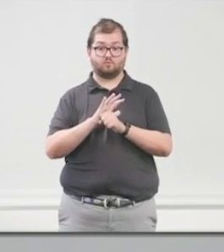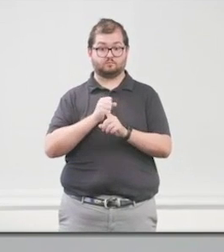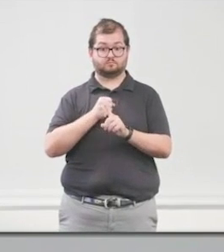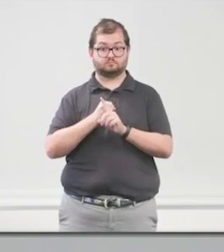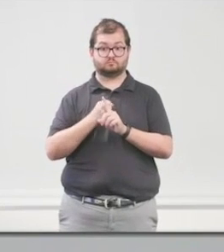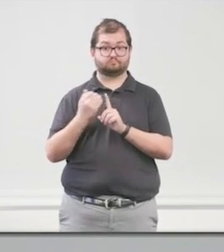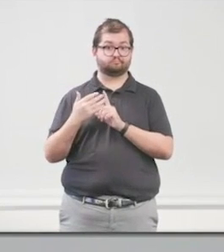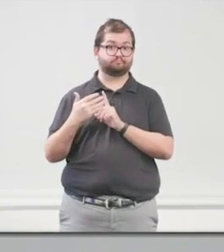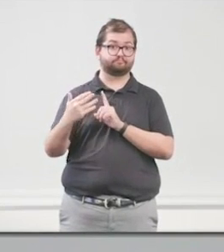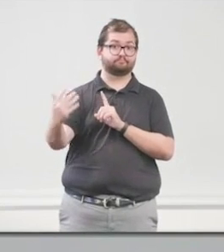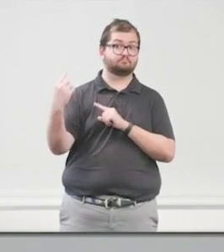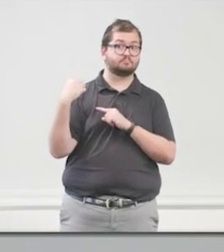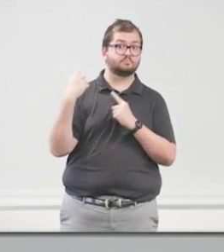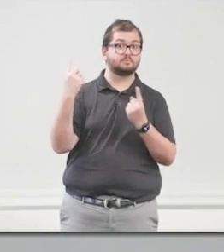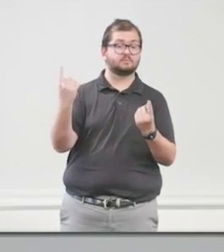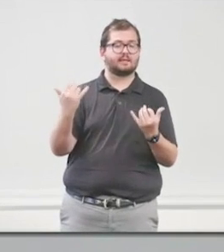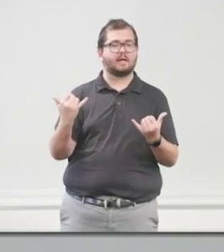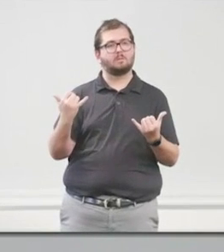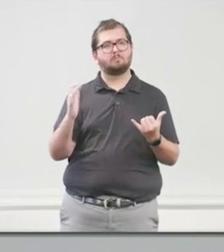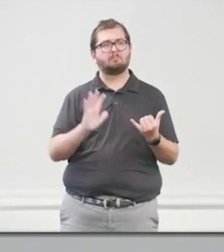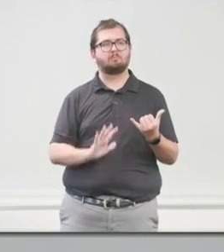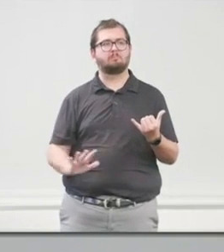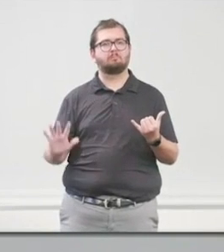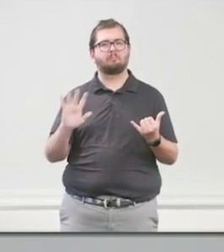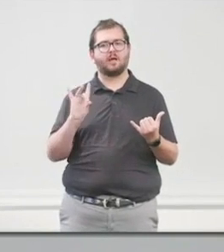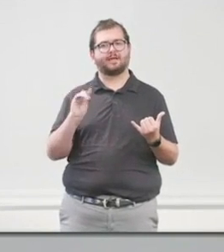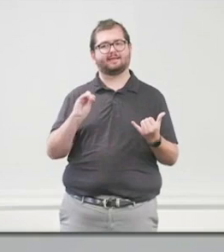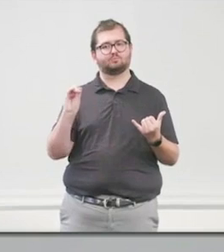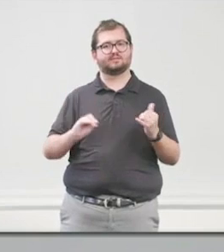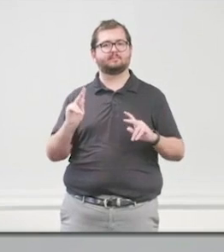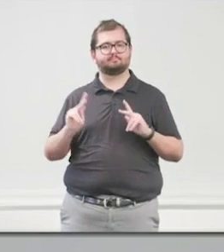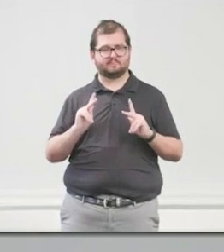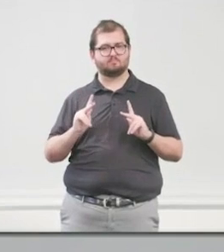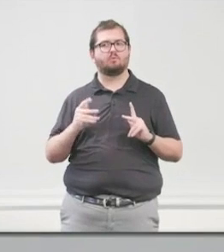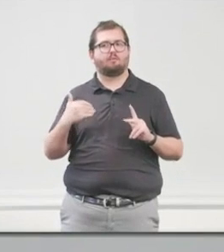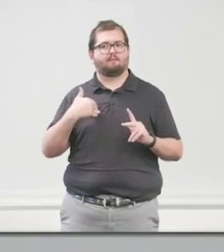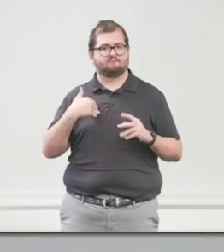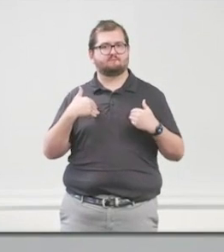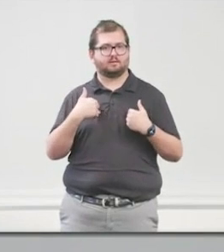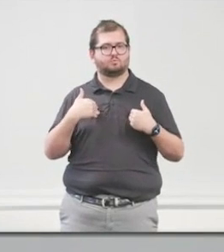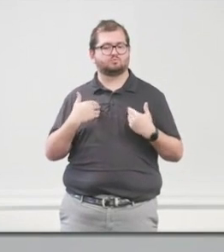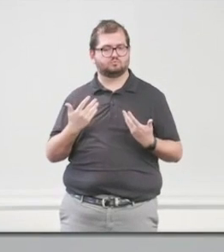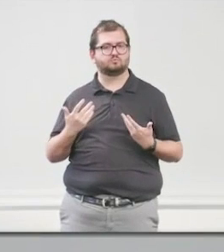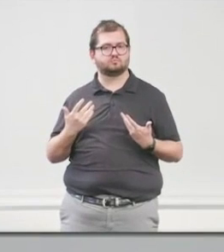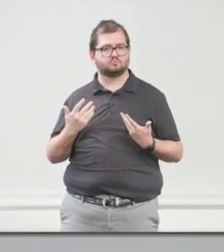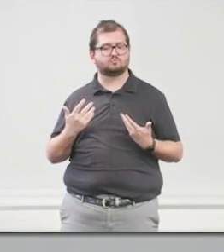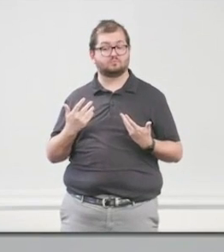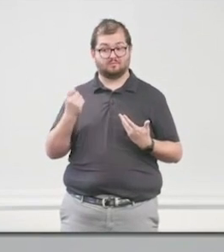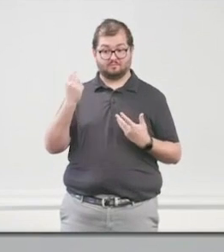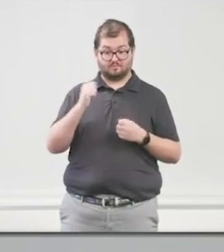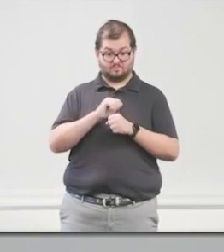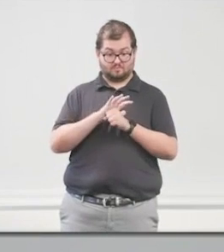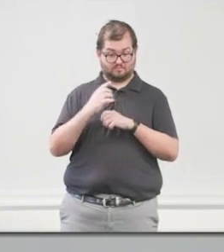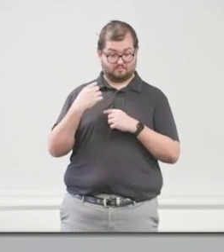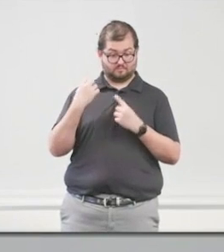I'm going to say 80% of the residents are moving in with pets. And since the pandemic, I've gotten rid of